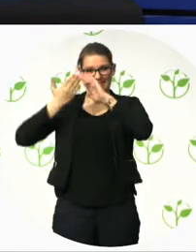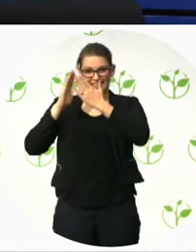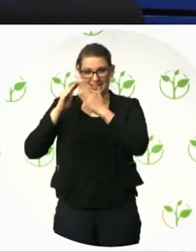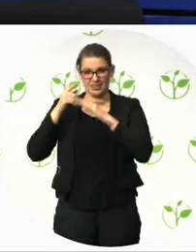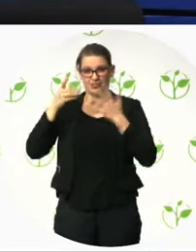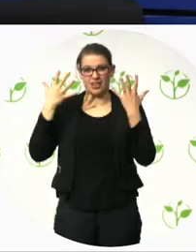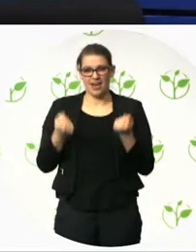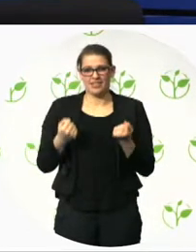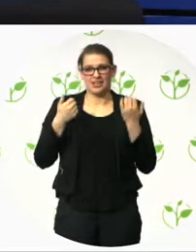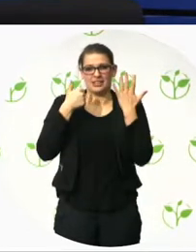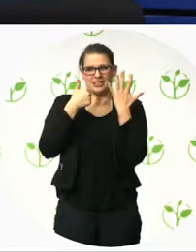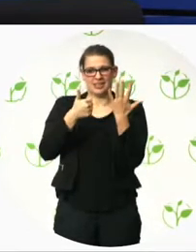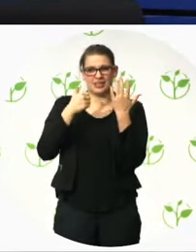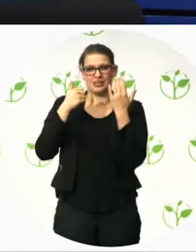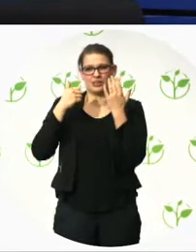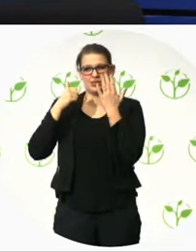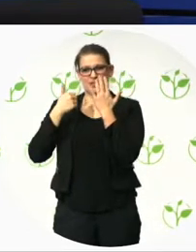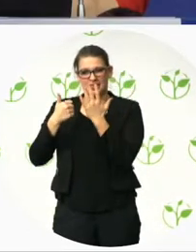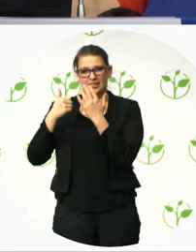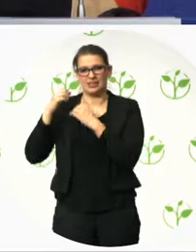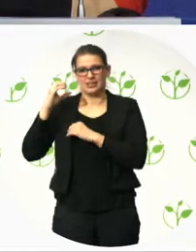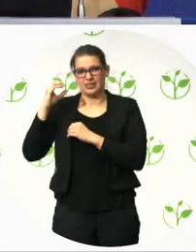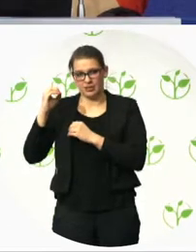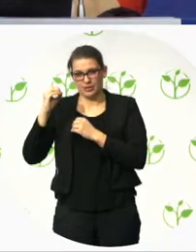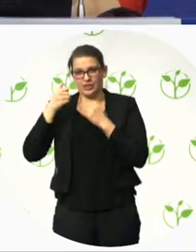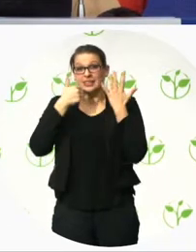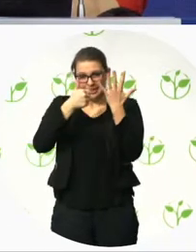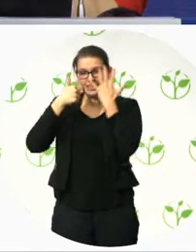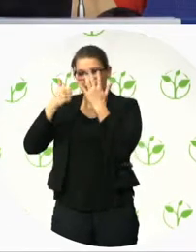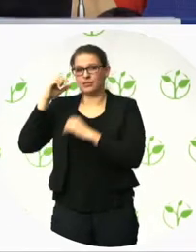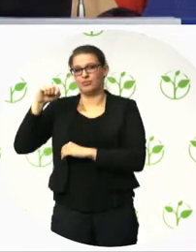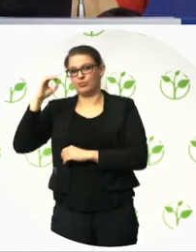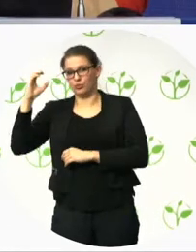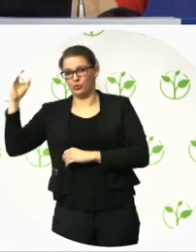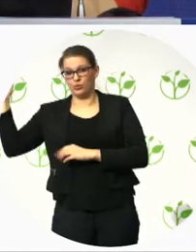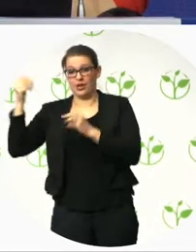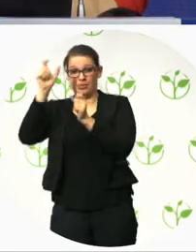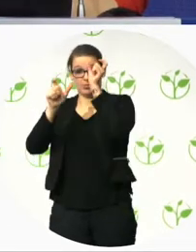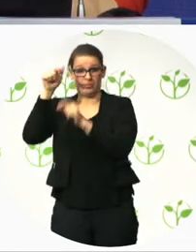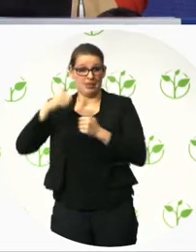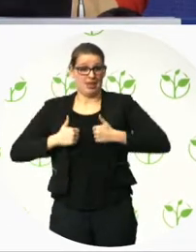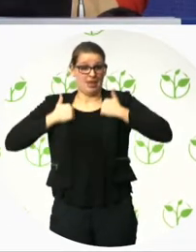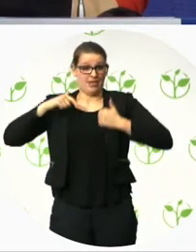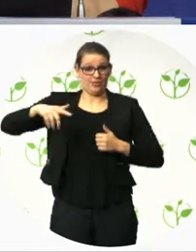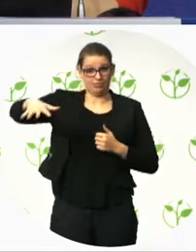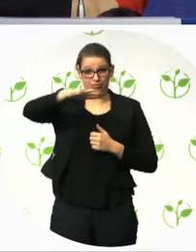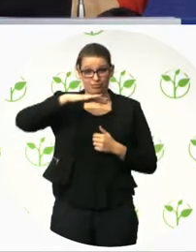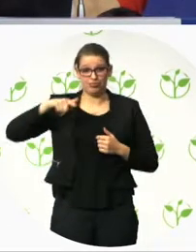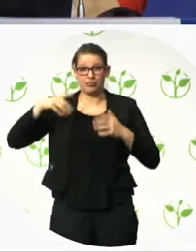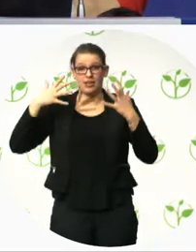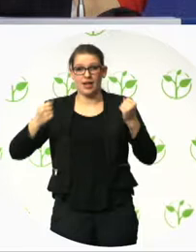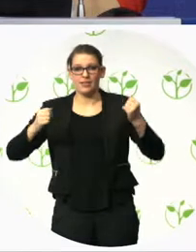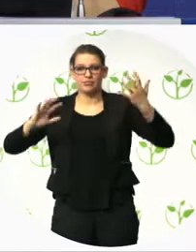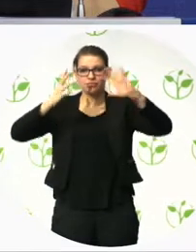But it's quite challenging because it's loss of hills, it's fjords. And the cartoon you just showed about snow